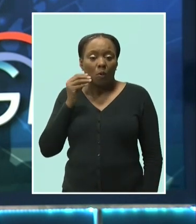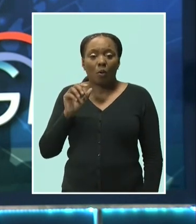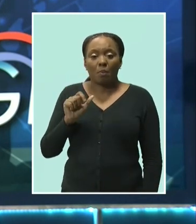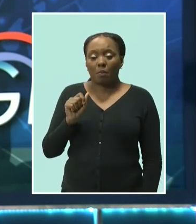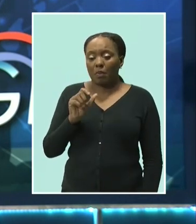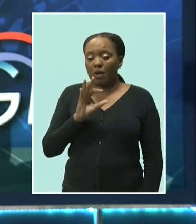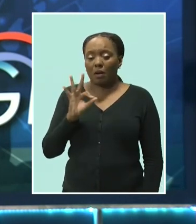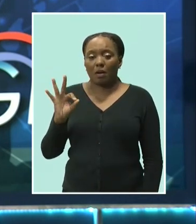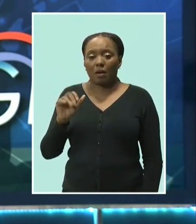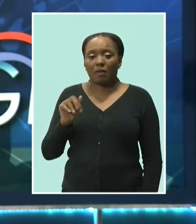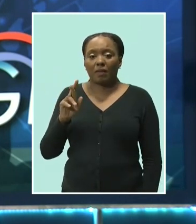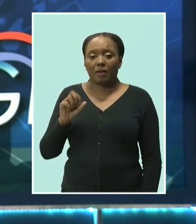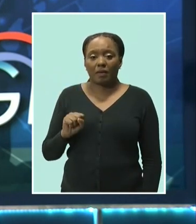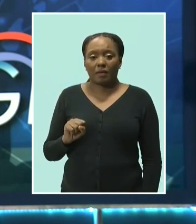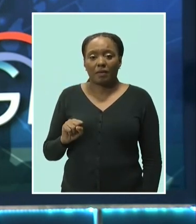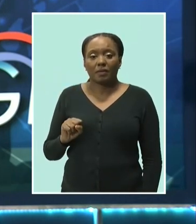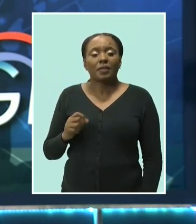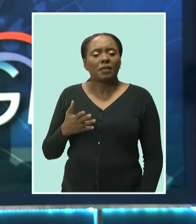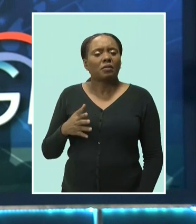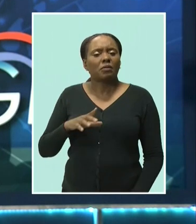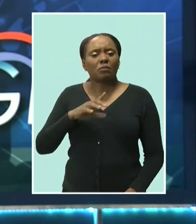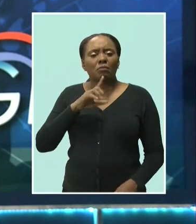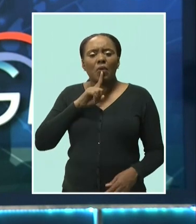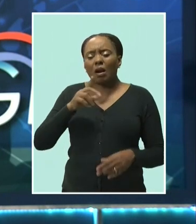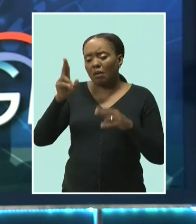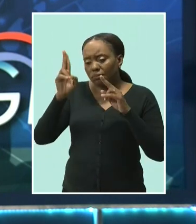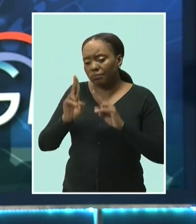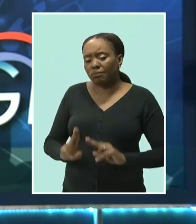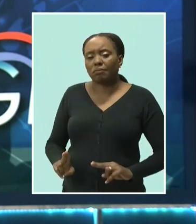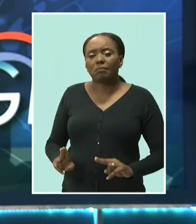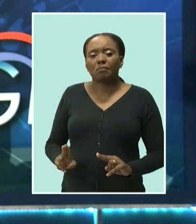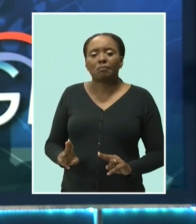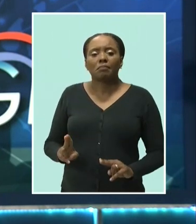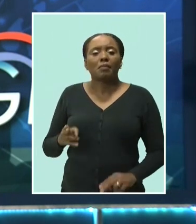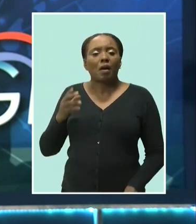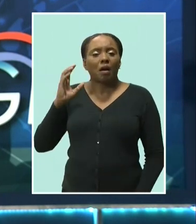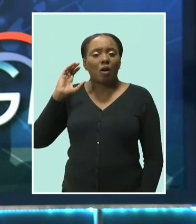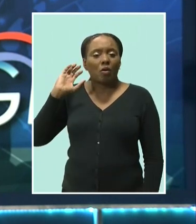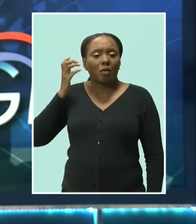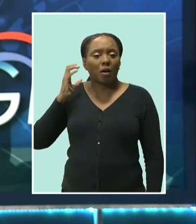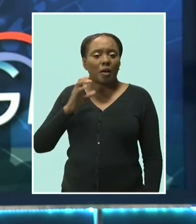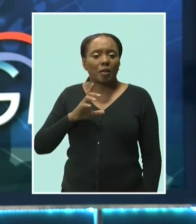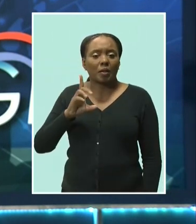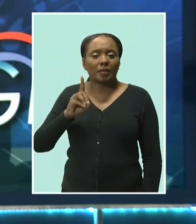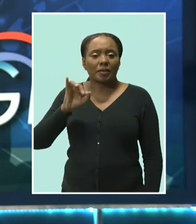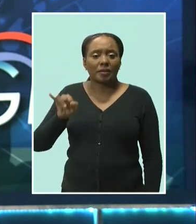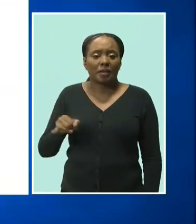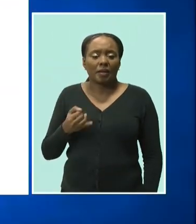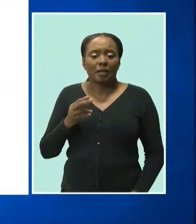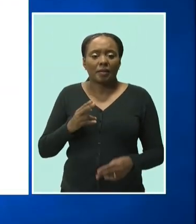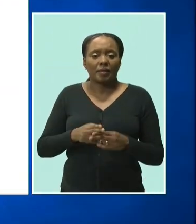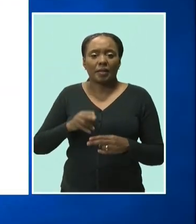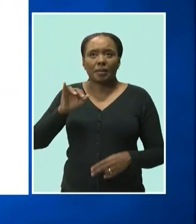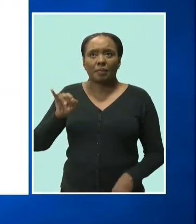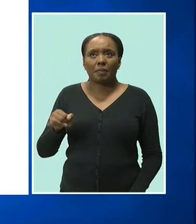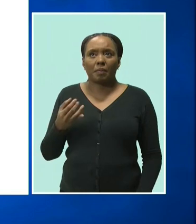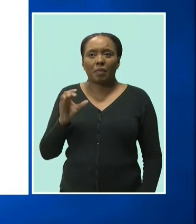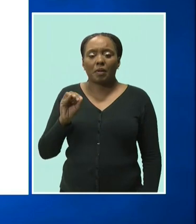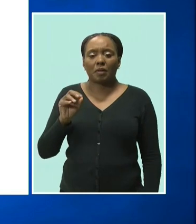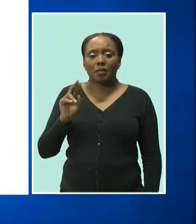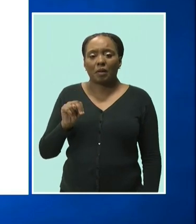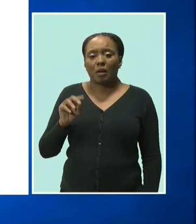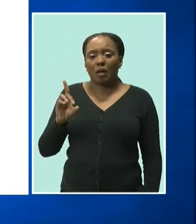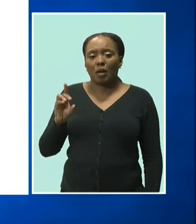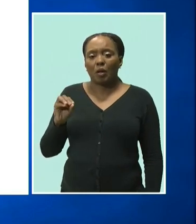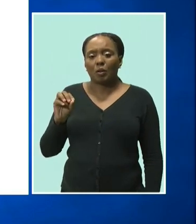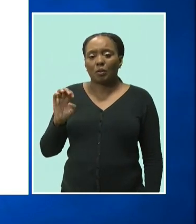and Public Affairs, Wilfred Abrams, is among those paying tribute to popular radio DJ John Doe. The DJ, whose real name was